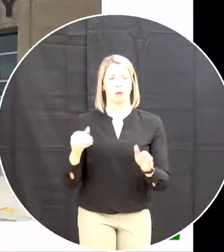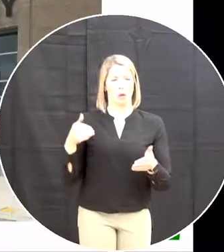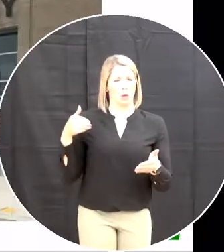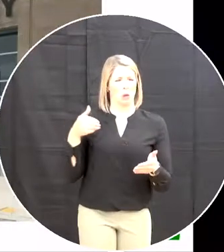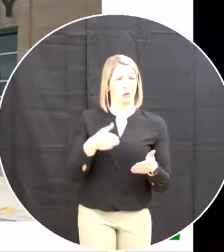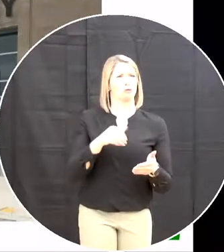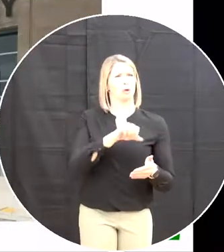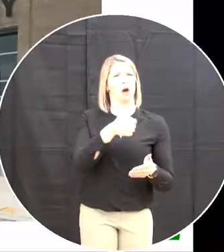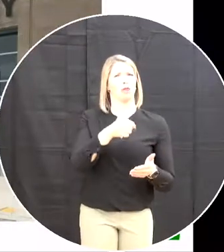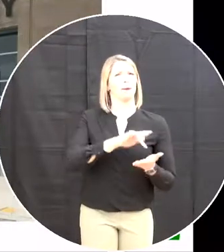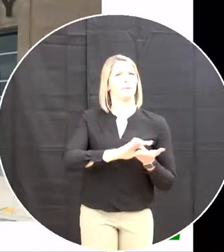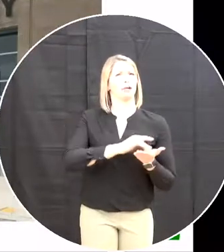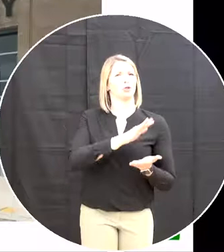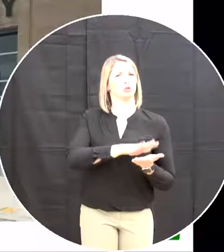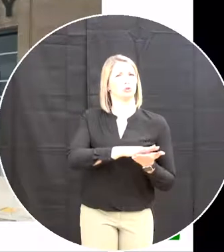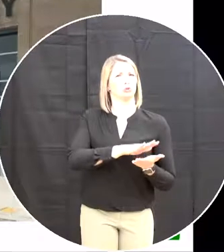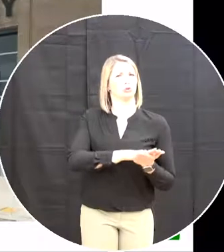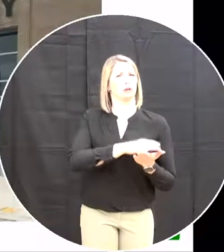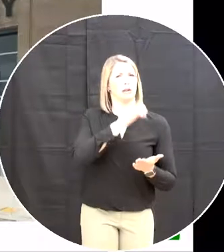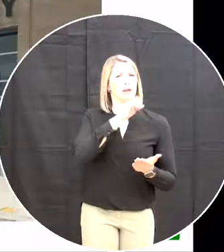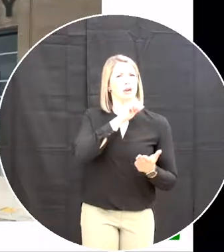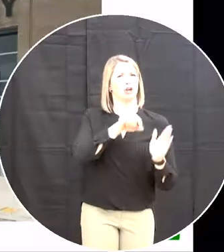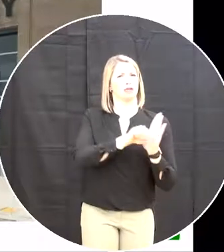Academy Grades 4 to 9